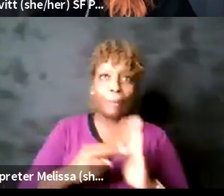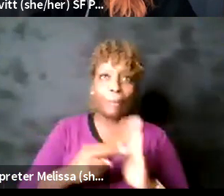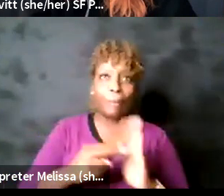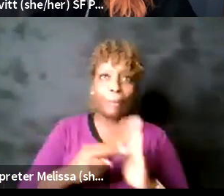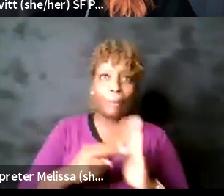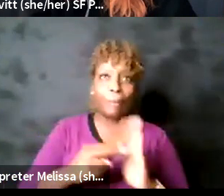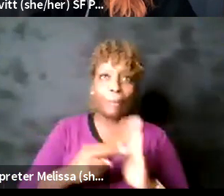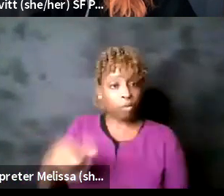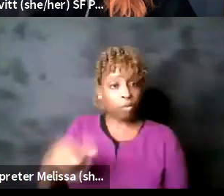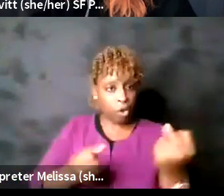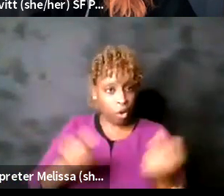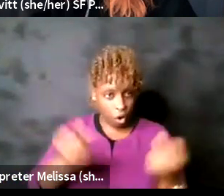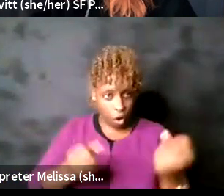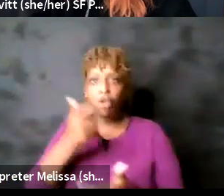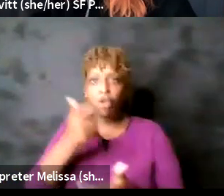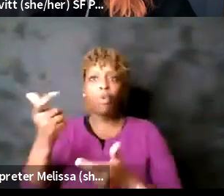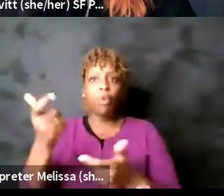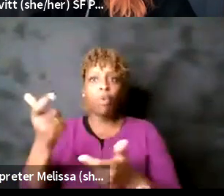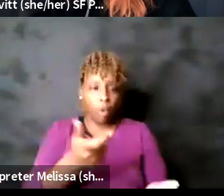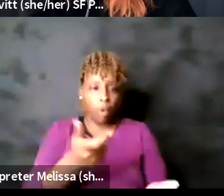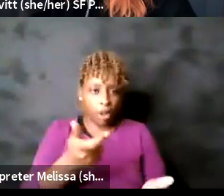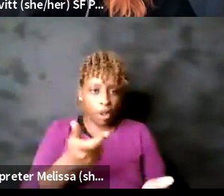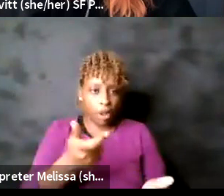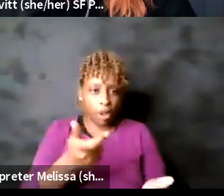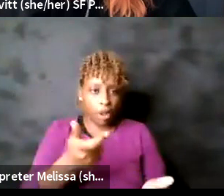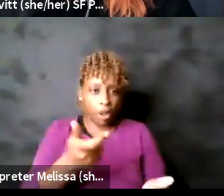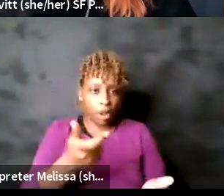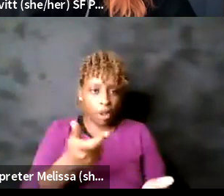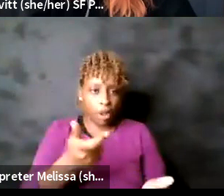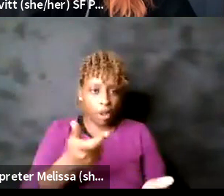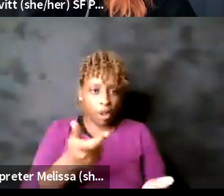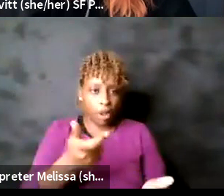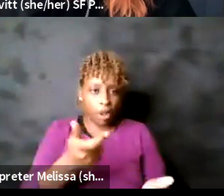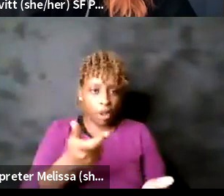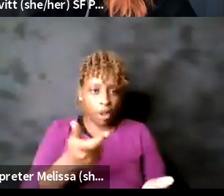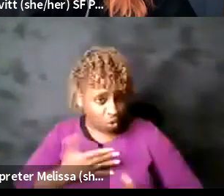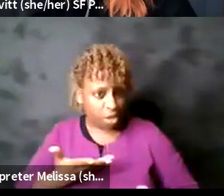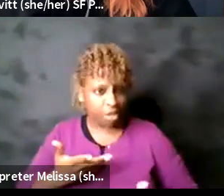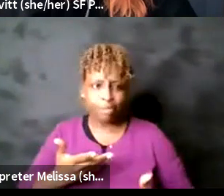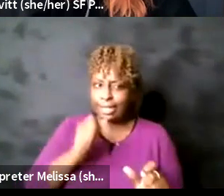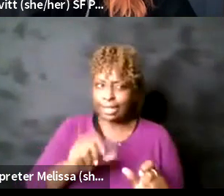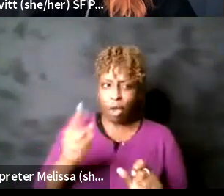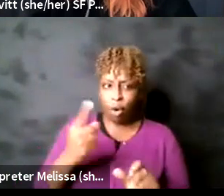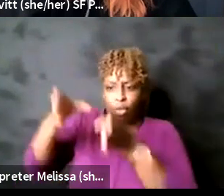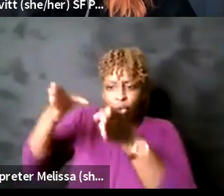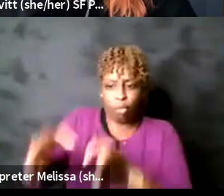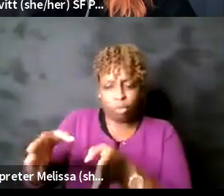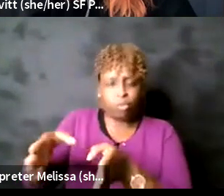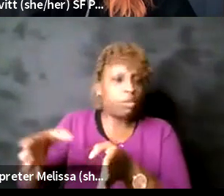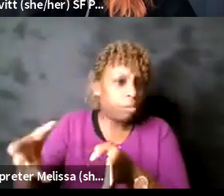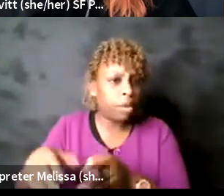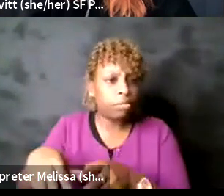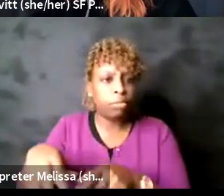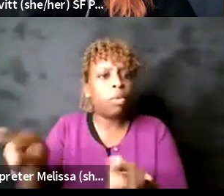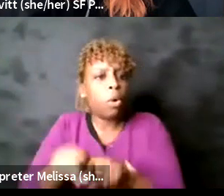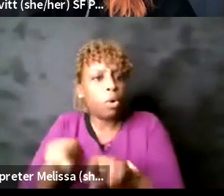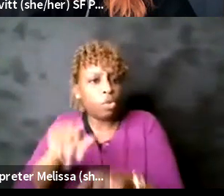car um and not just from patrons but from even some people behind the scenes there was this expectation that we could control the environment